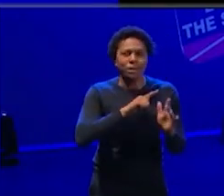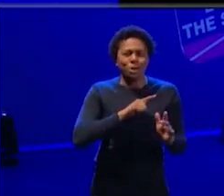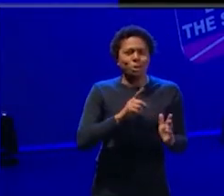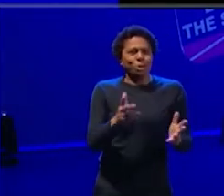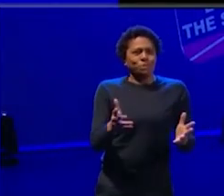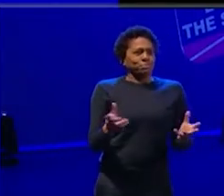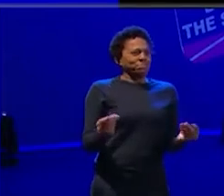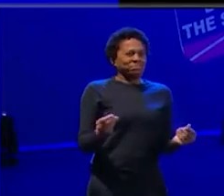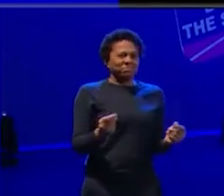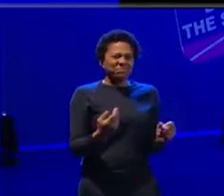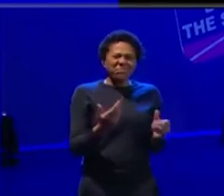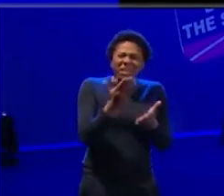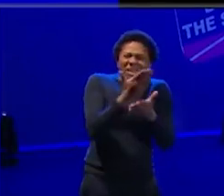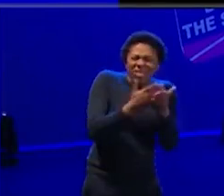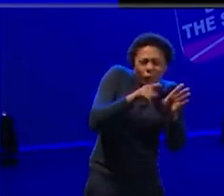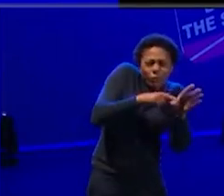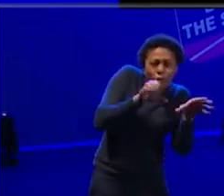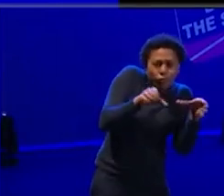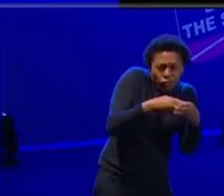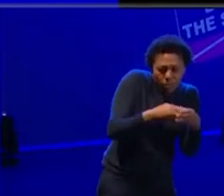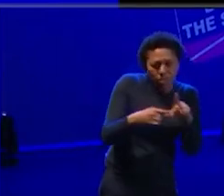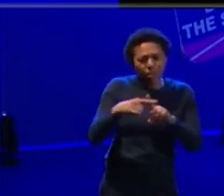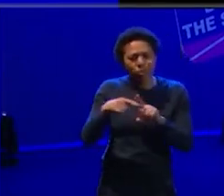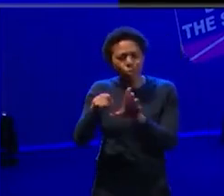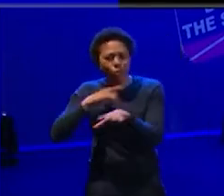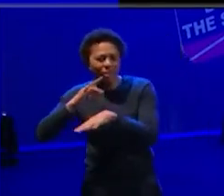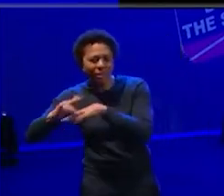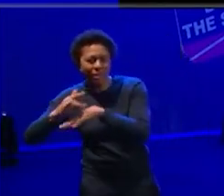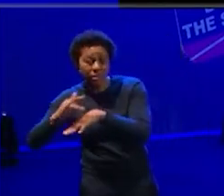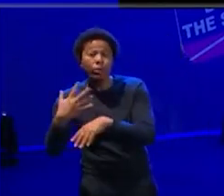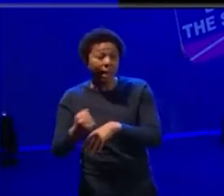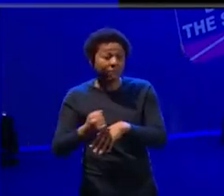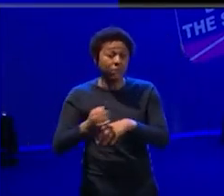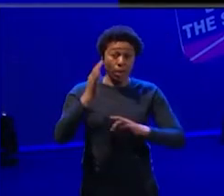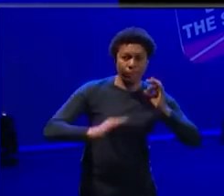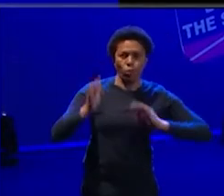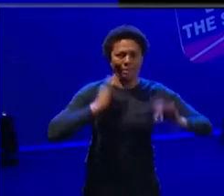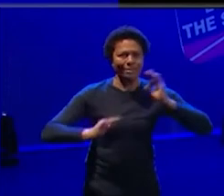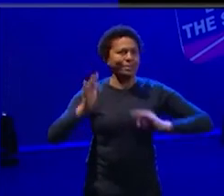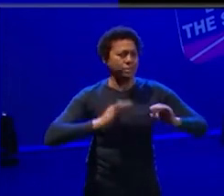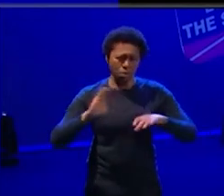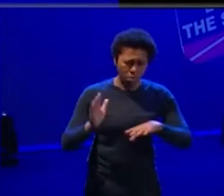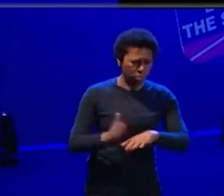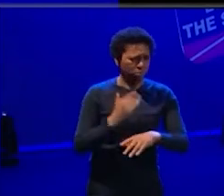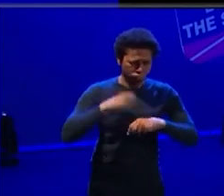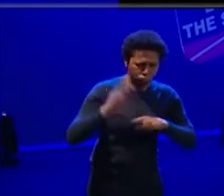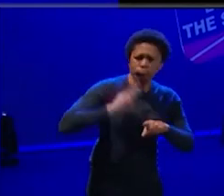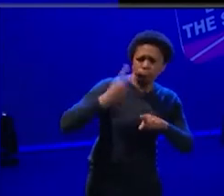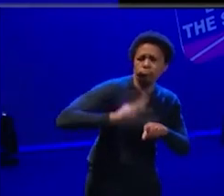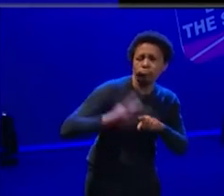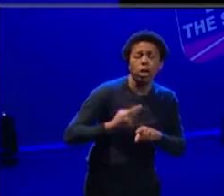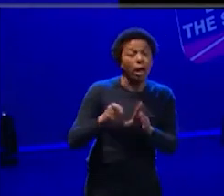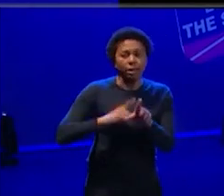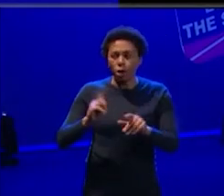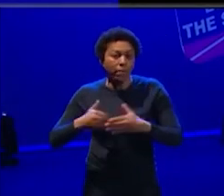of youth group and a youth theatre. So we do have performances all the time and the young people really step up and are learning lots of different creative skills,